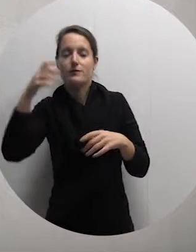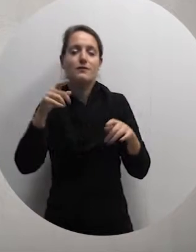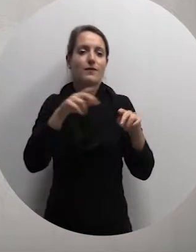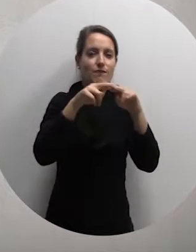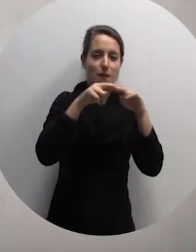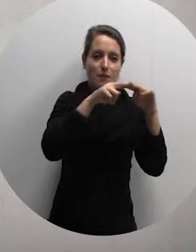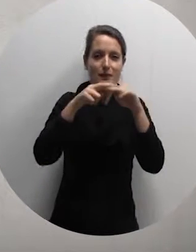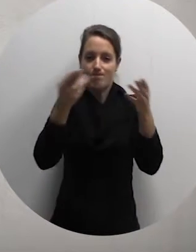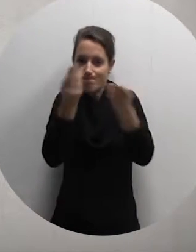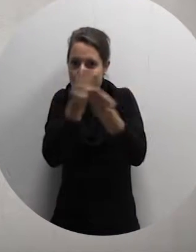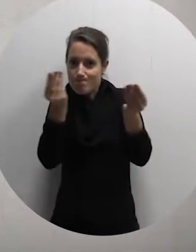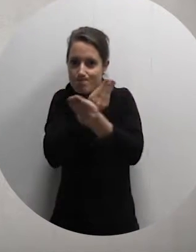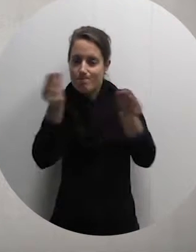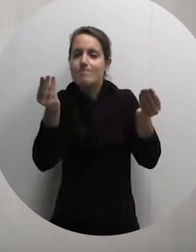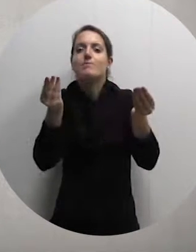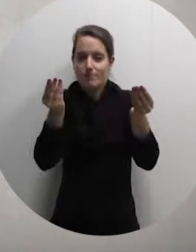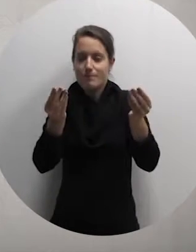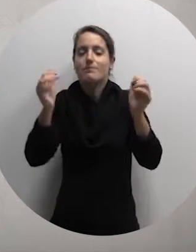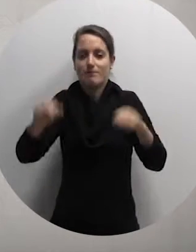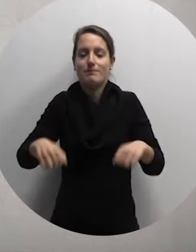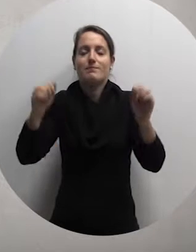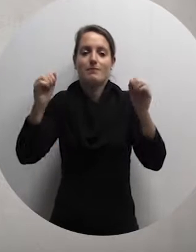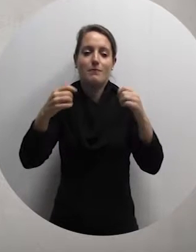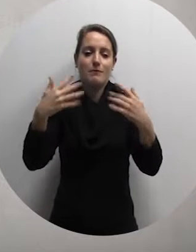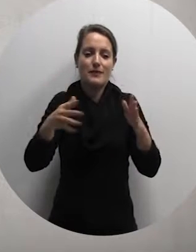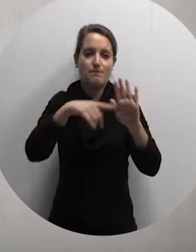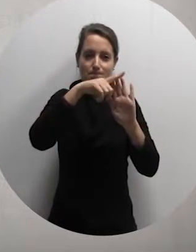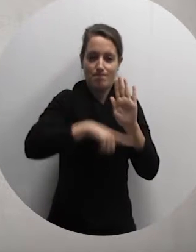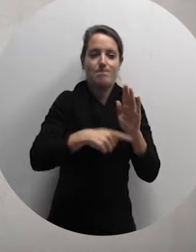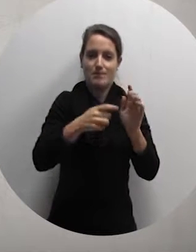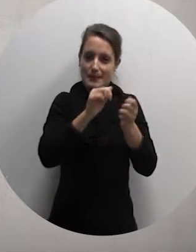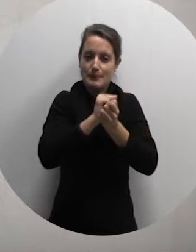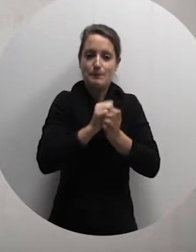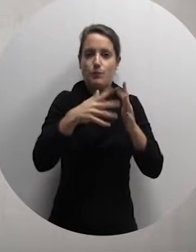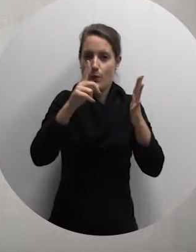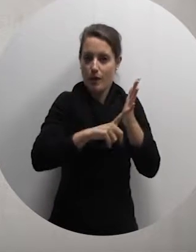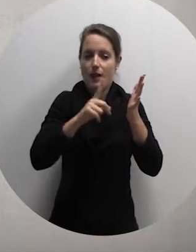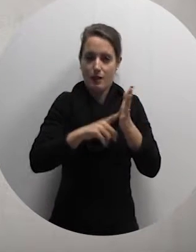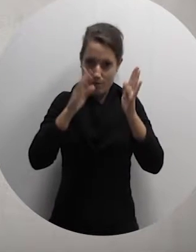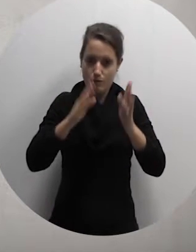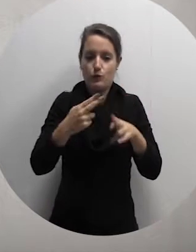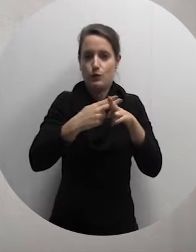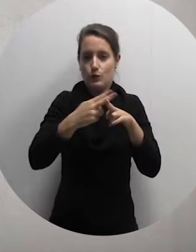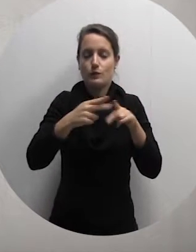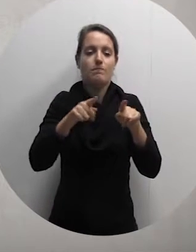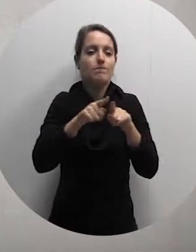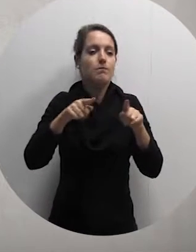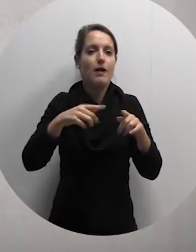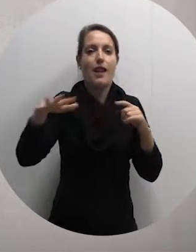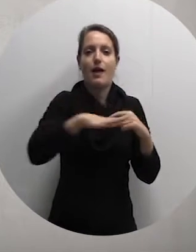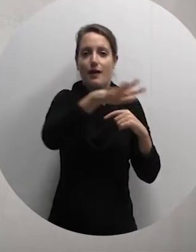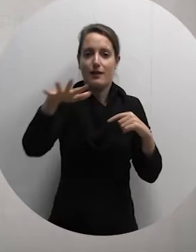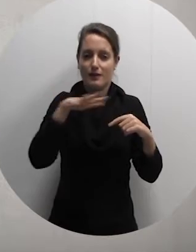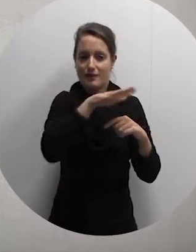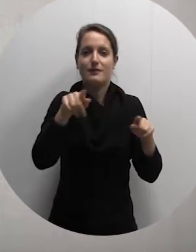thrust of which was to unfetter the government of the restrictions placed in the latter will with respect to the use of the villa